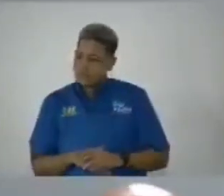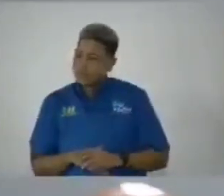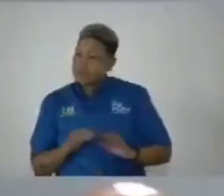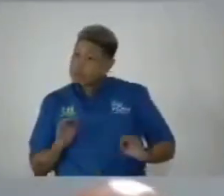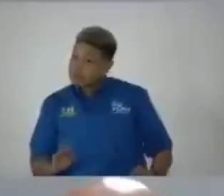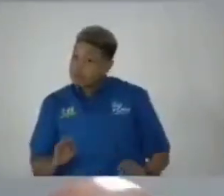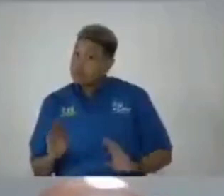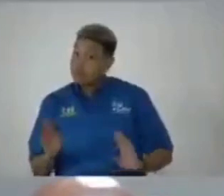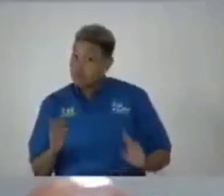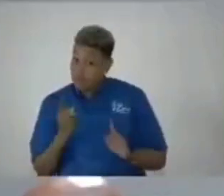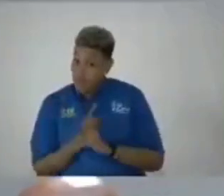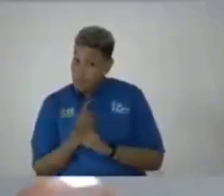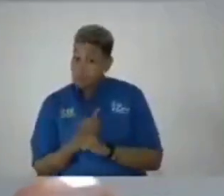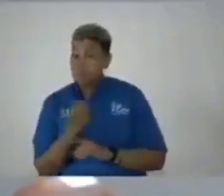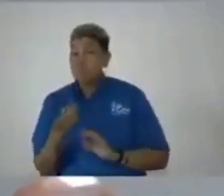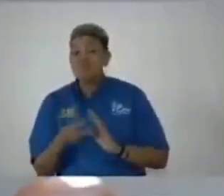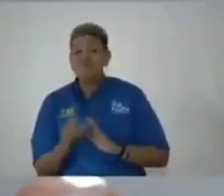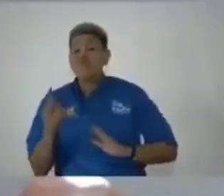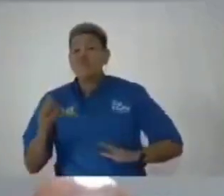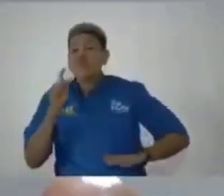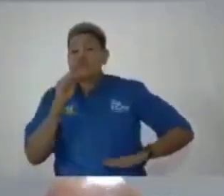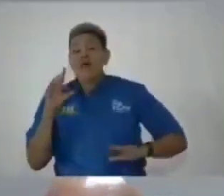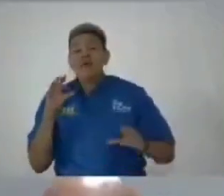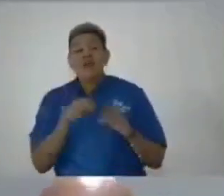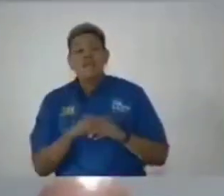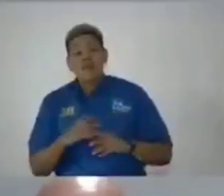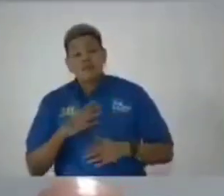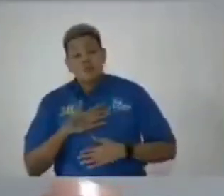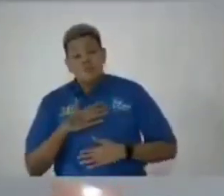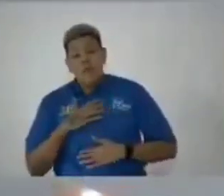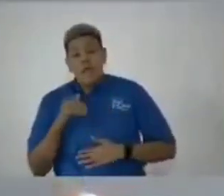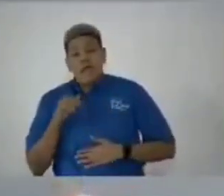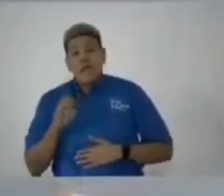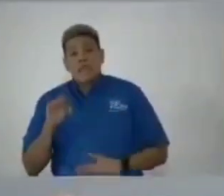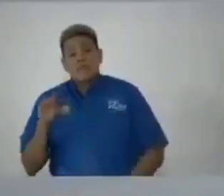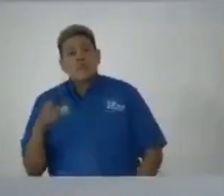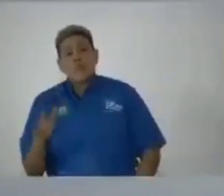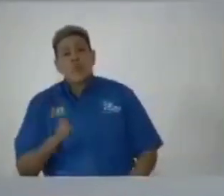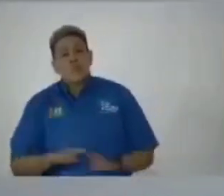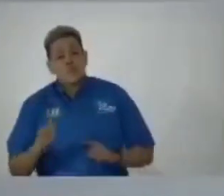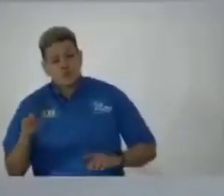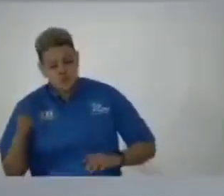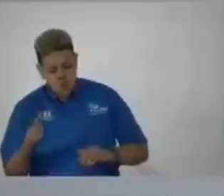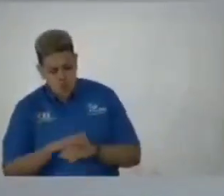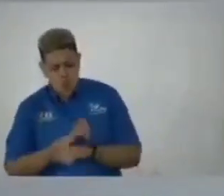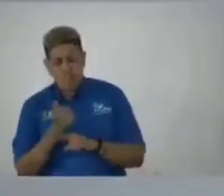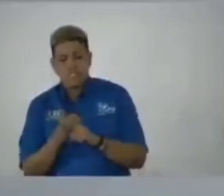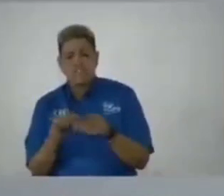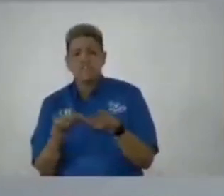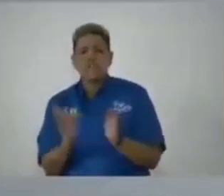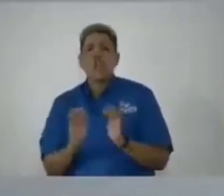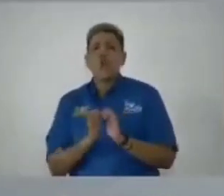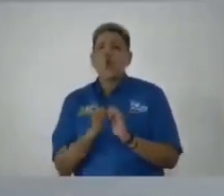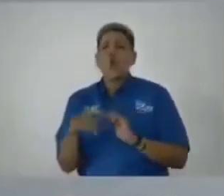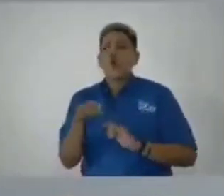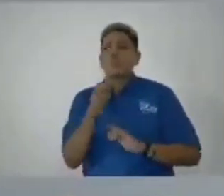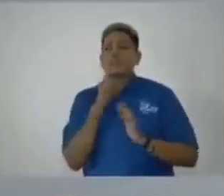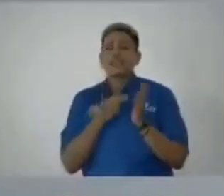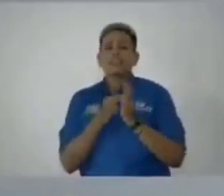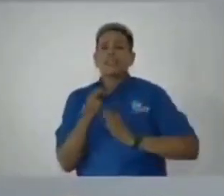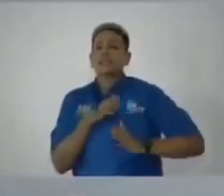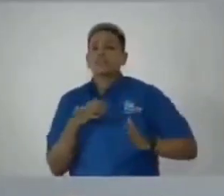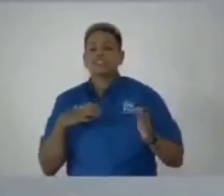the review should not be confined to my case only but it should cover generally how the integrity